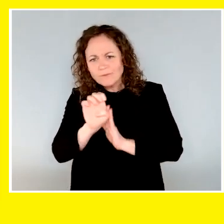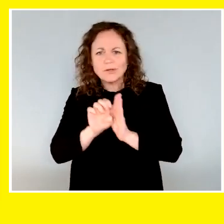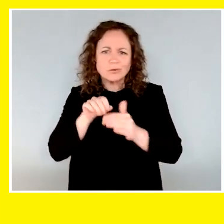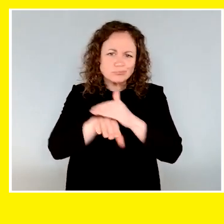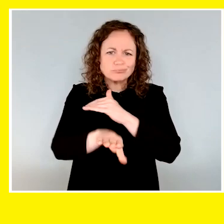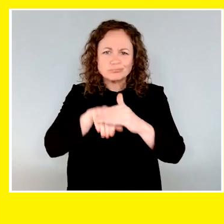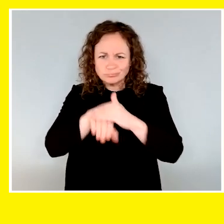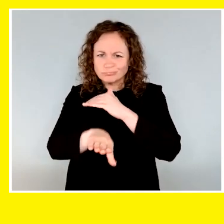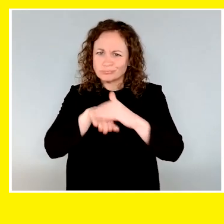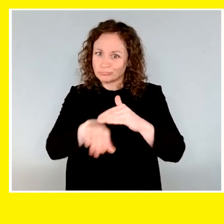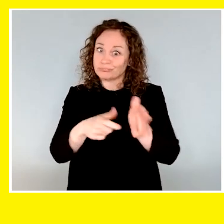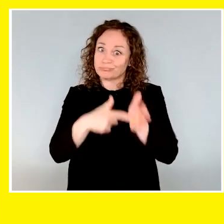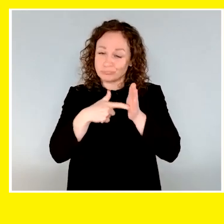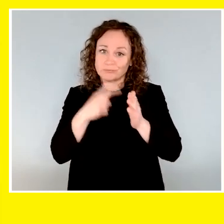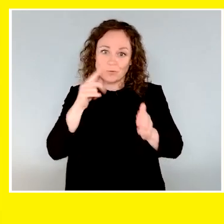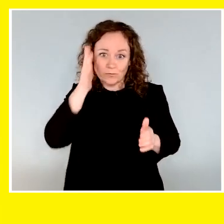future.